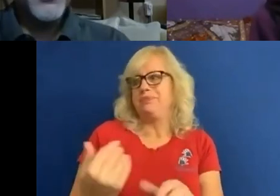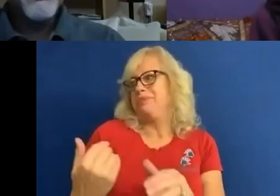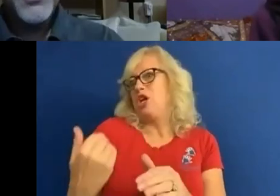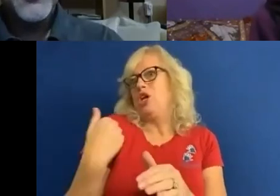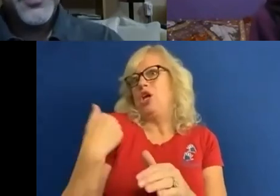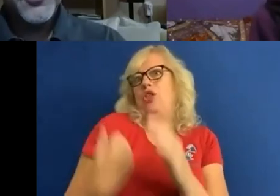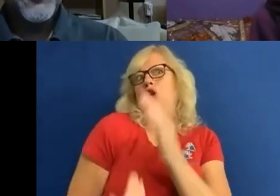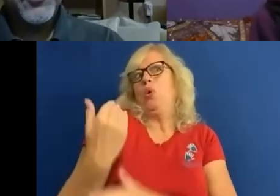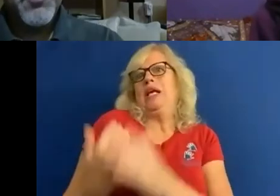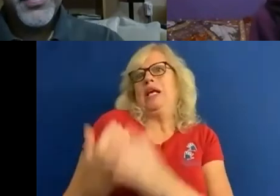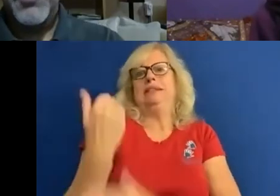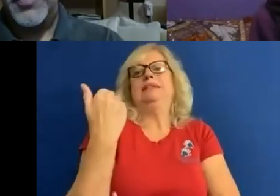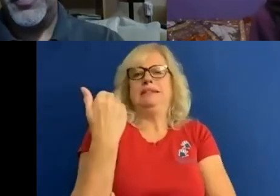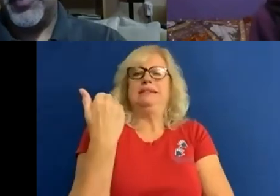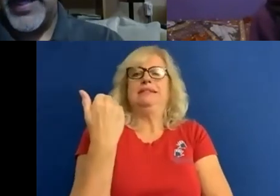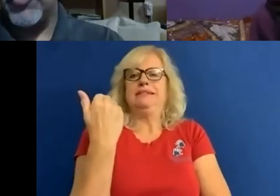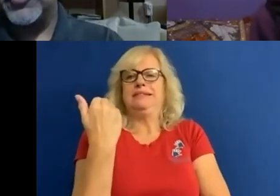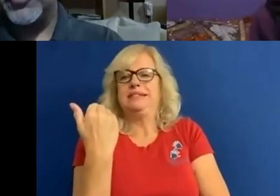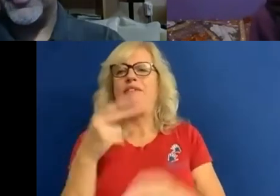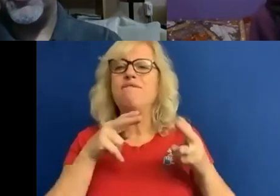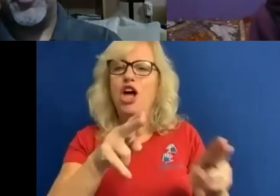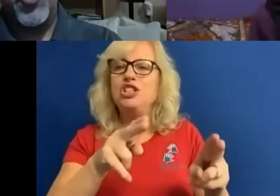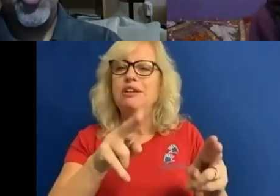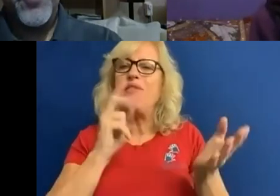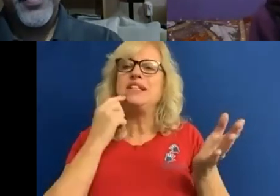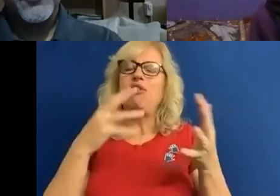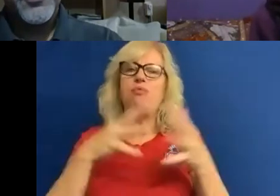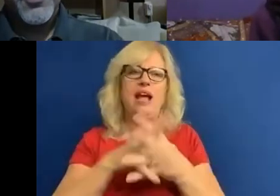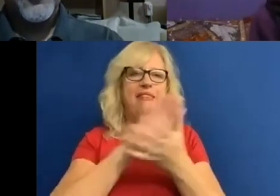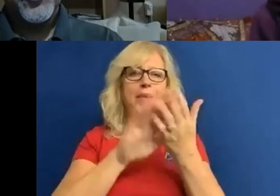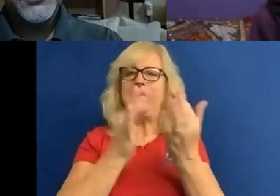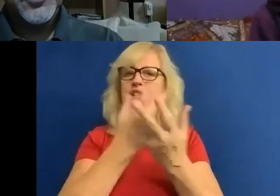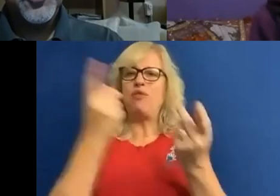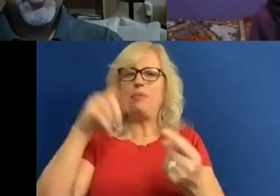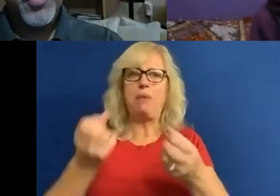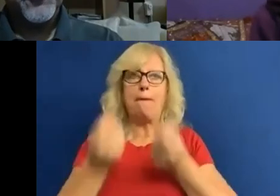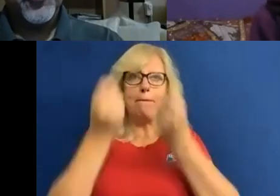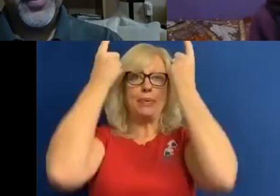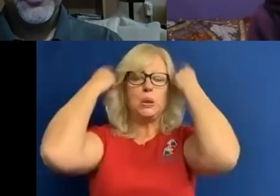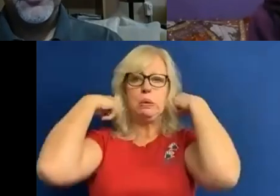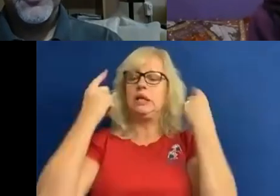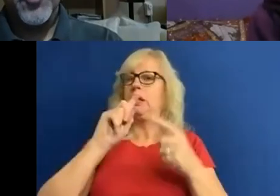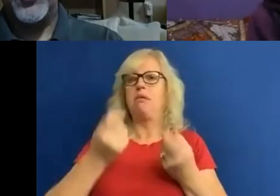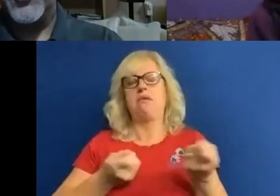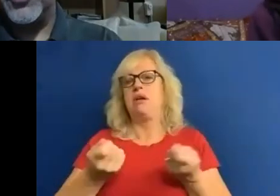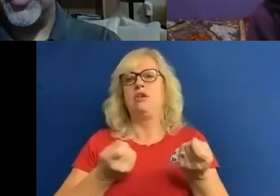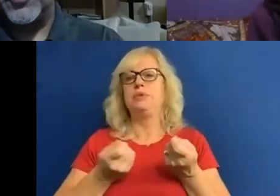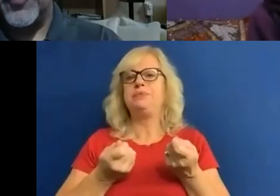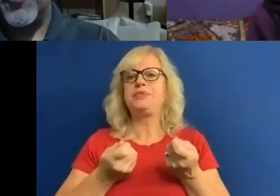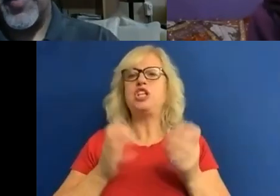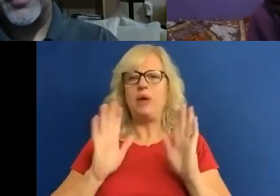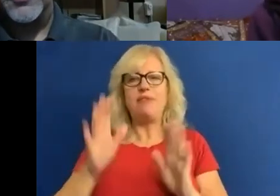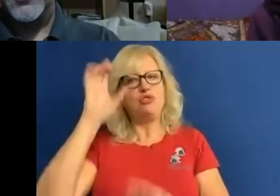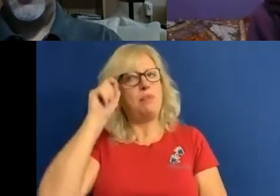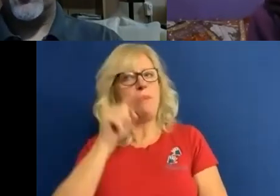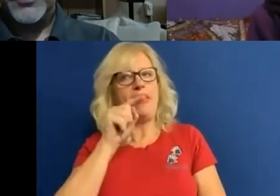And it means that it's leaving many, many people out of that, and I think we just need to be mindful that not losing sight of